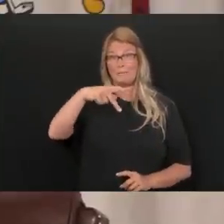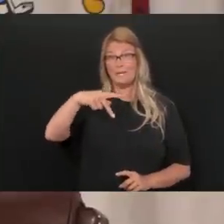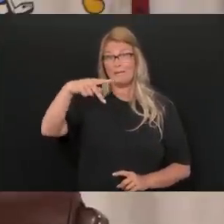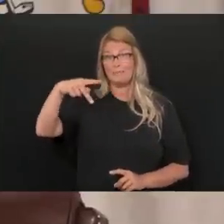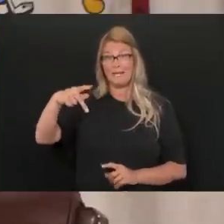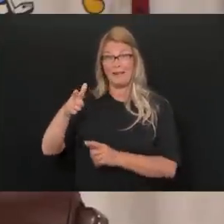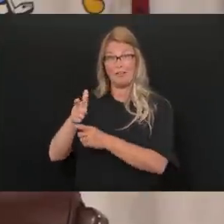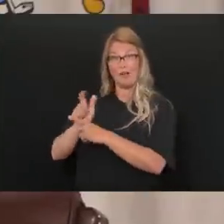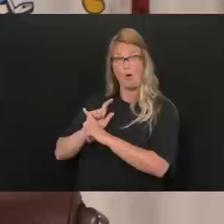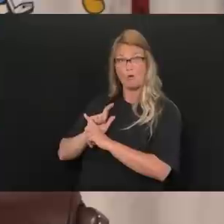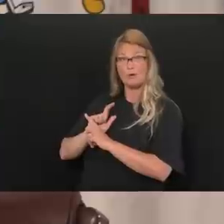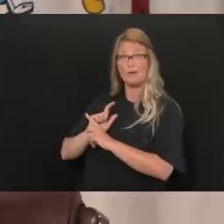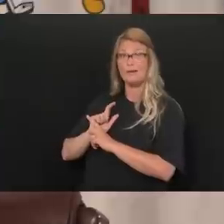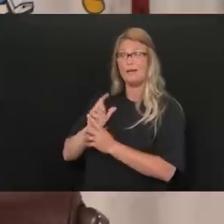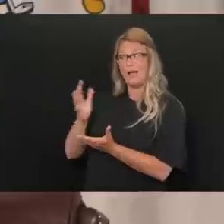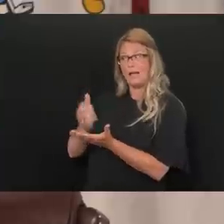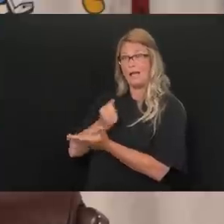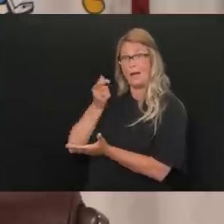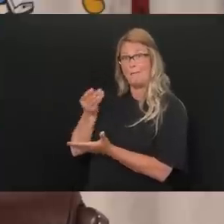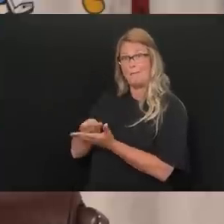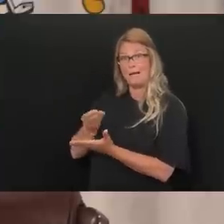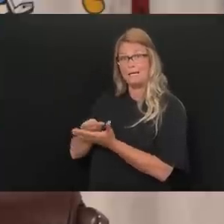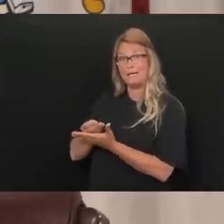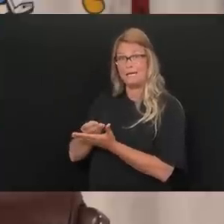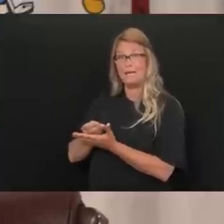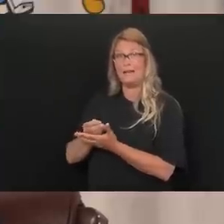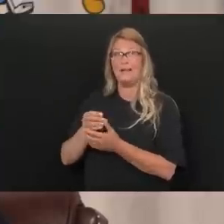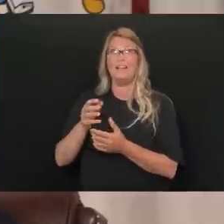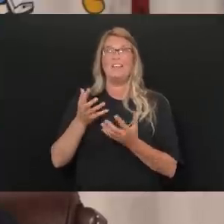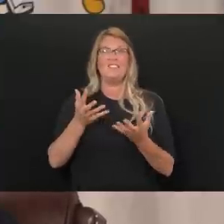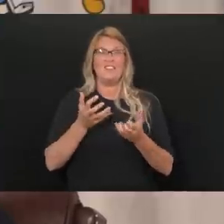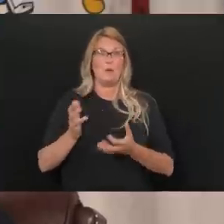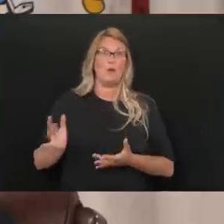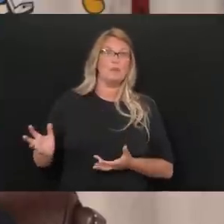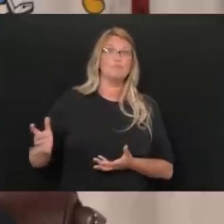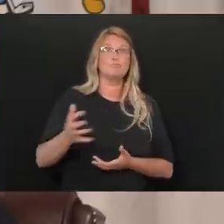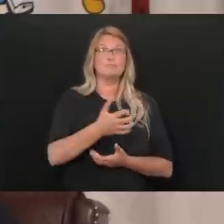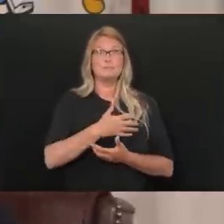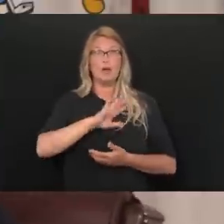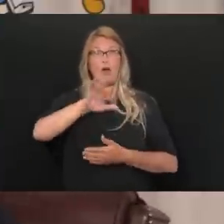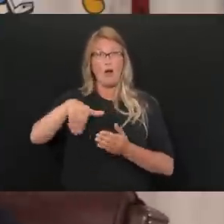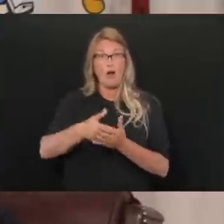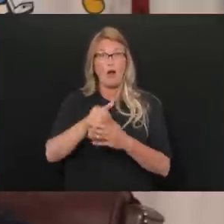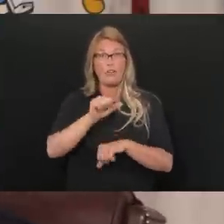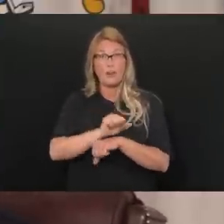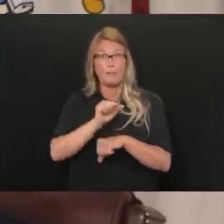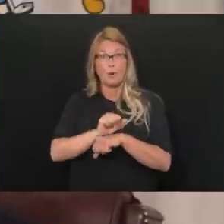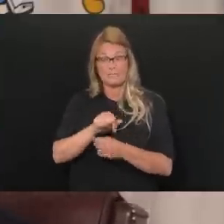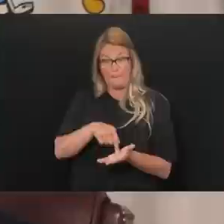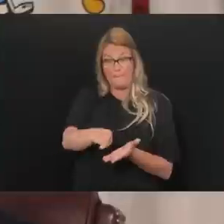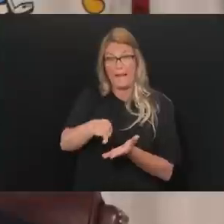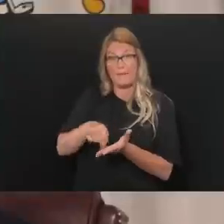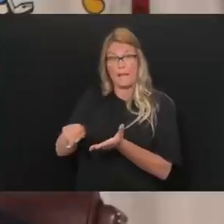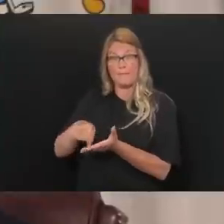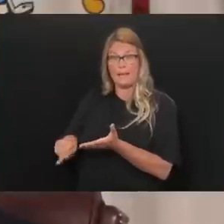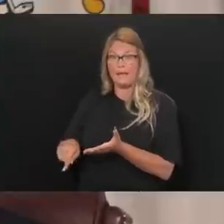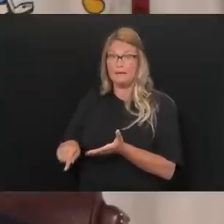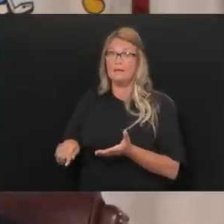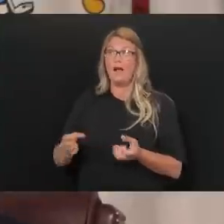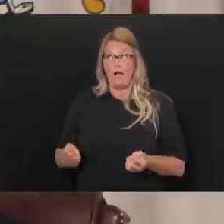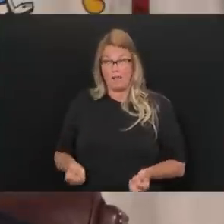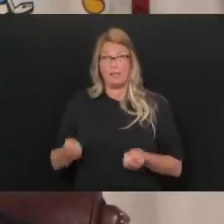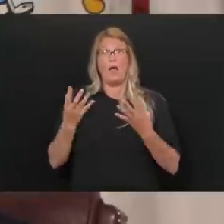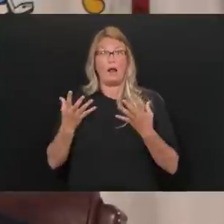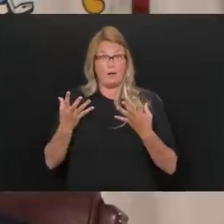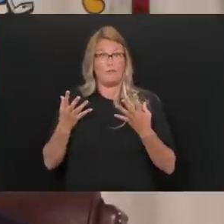the money, you know, then they were encouraged like crazy to bring their employees back and put and pay their employees. Well, a lot of them did.